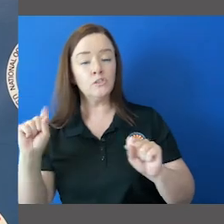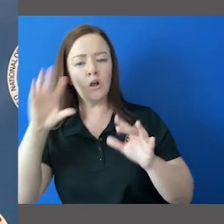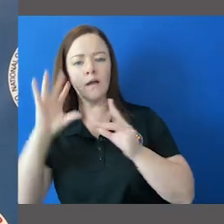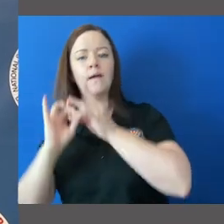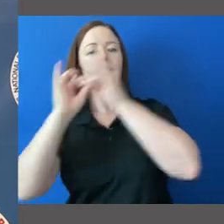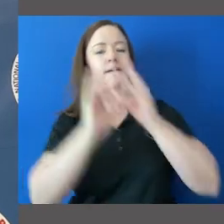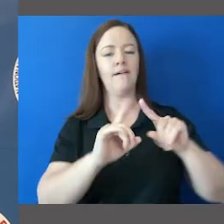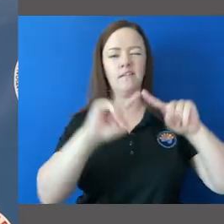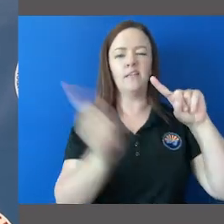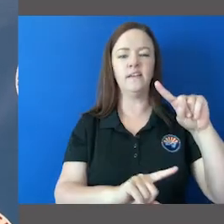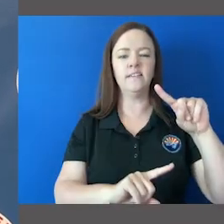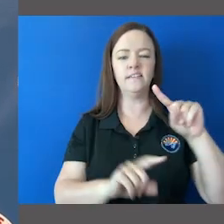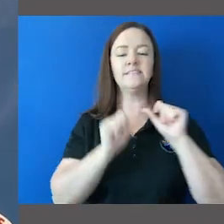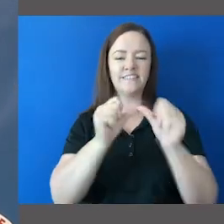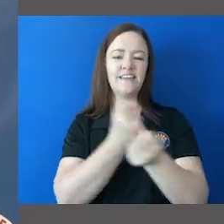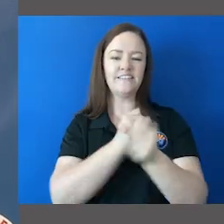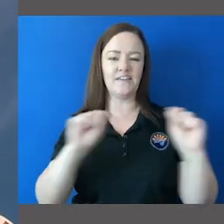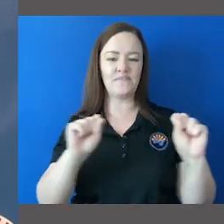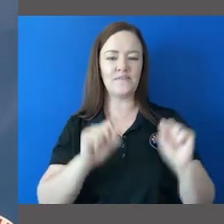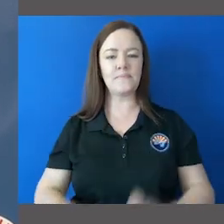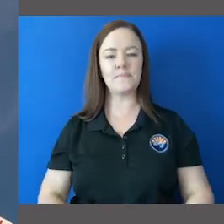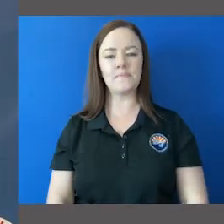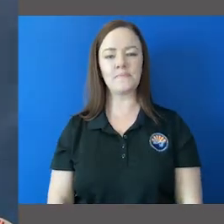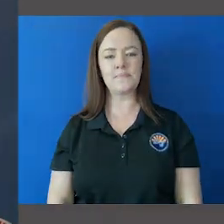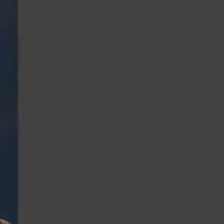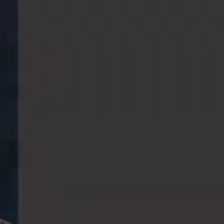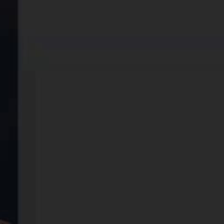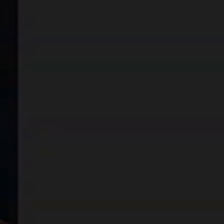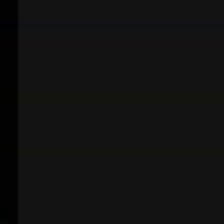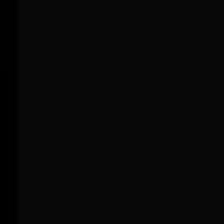think lightning stay safe out there